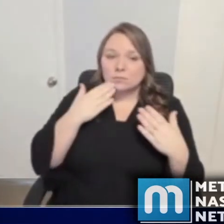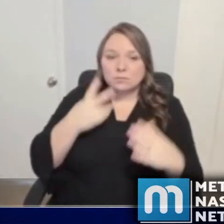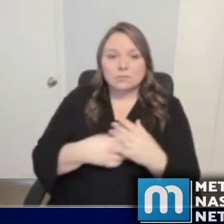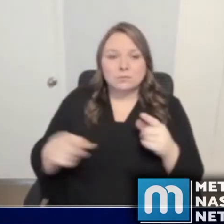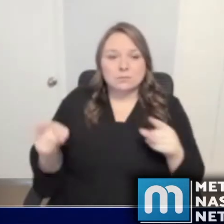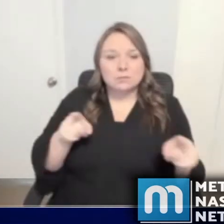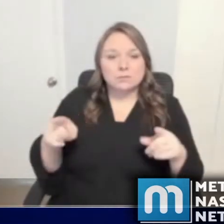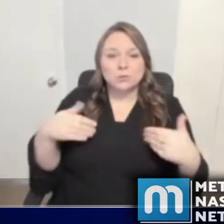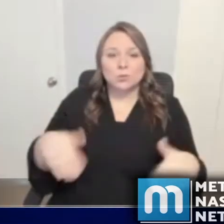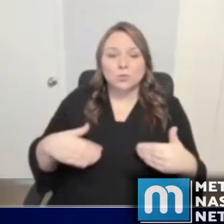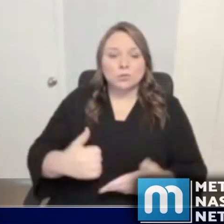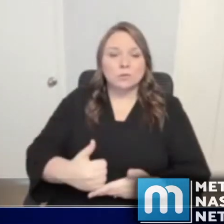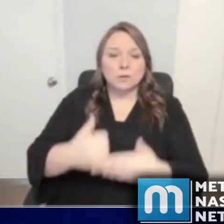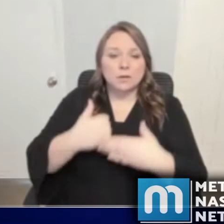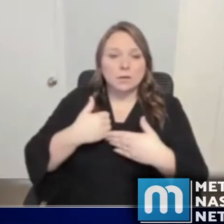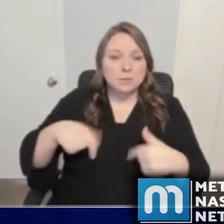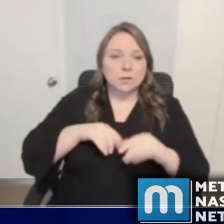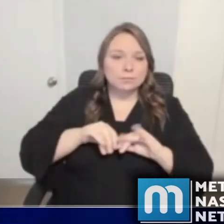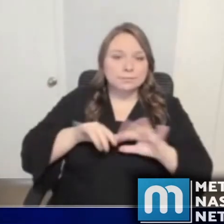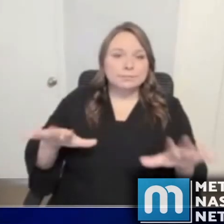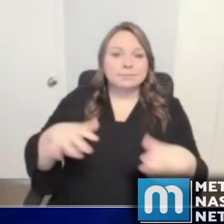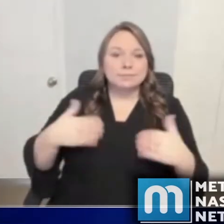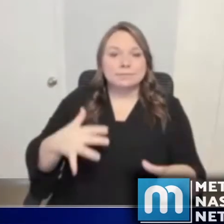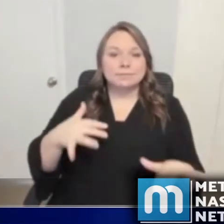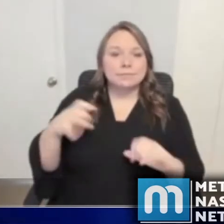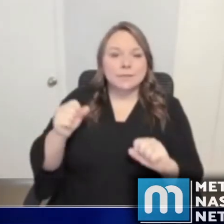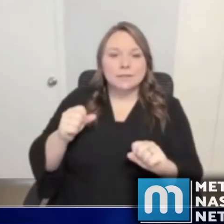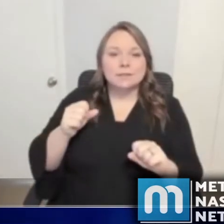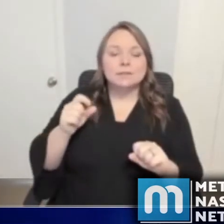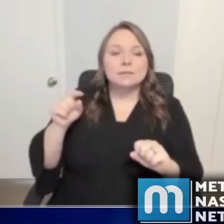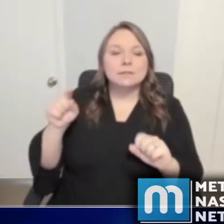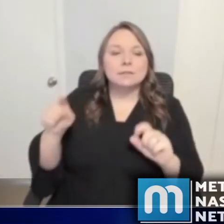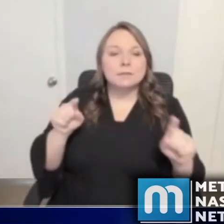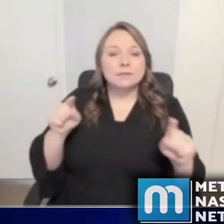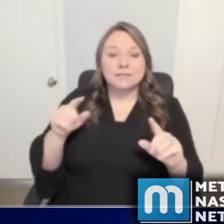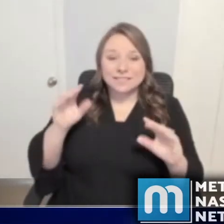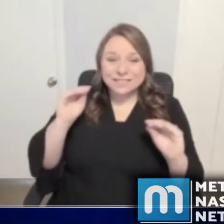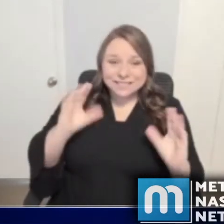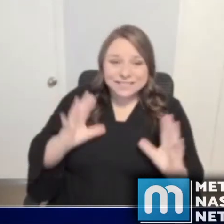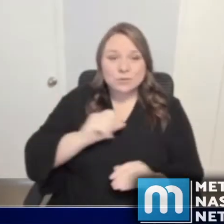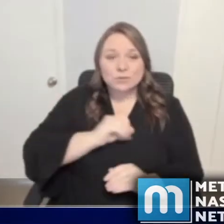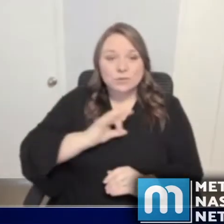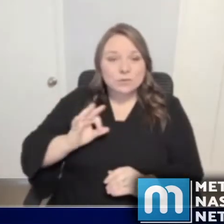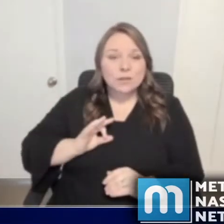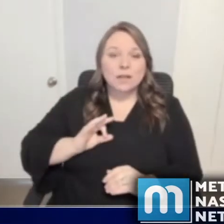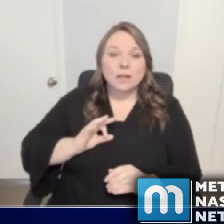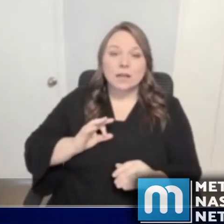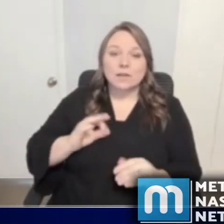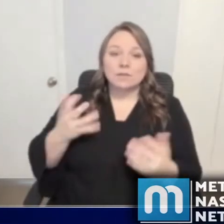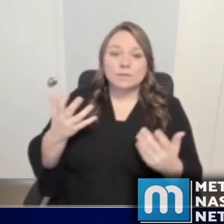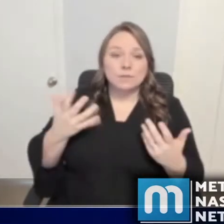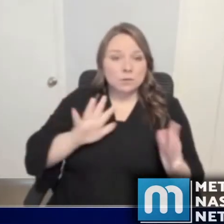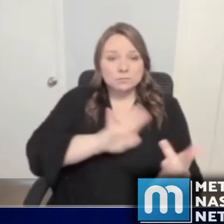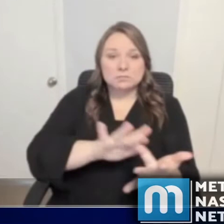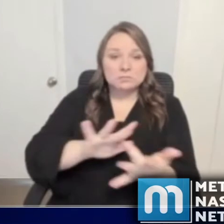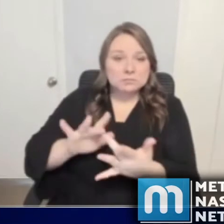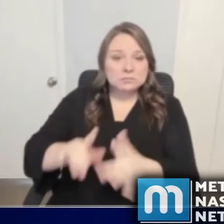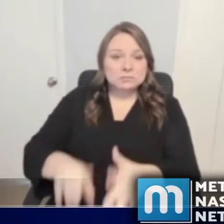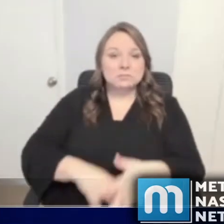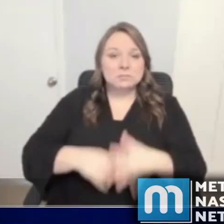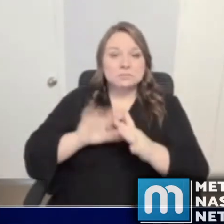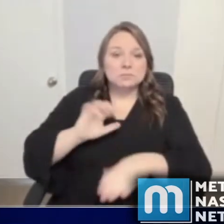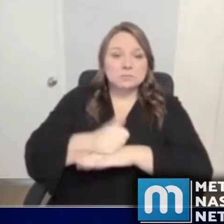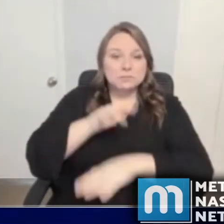these organizations for doing this, and these individual teachers, staff, et cetera, have been already contacted and started the scheduling